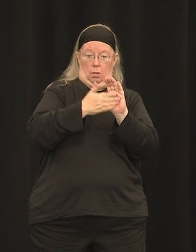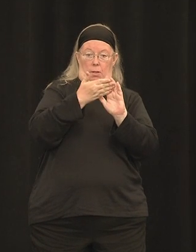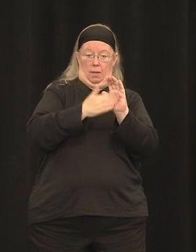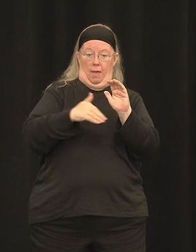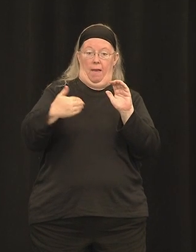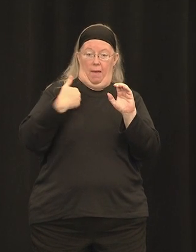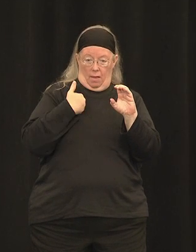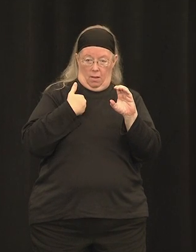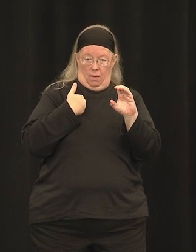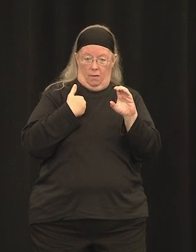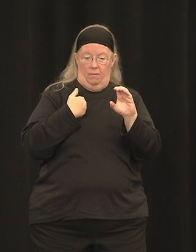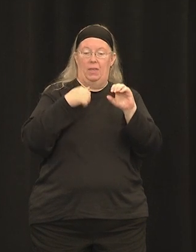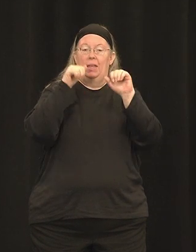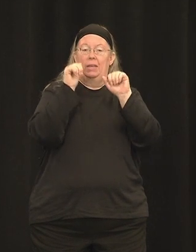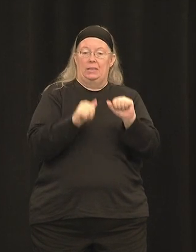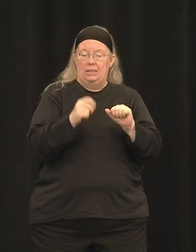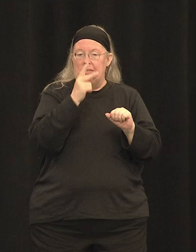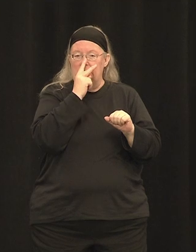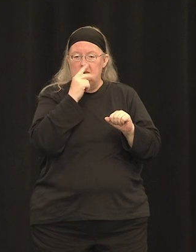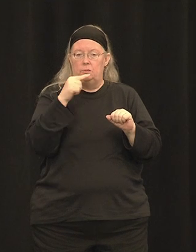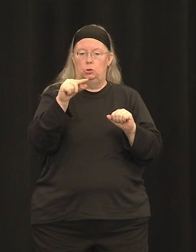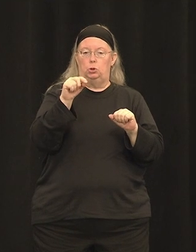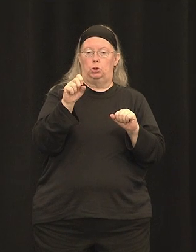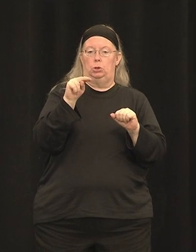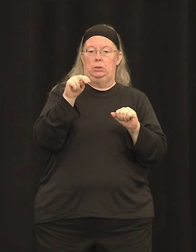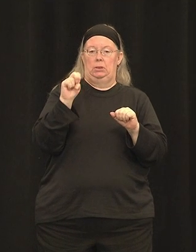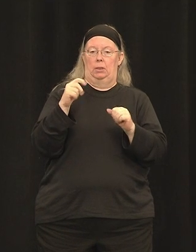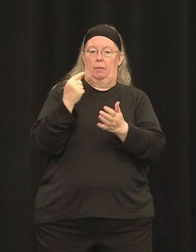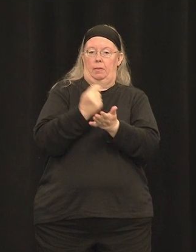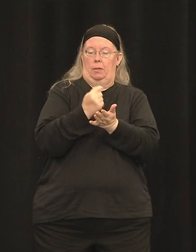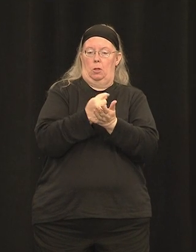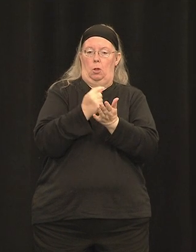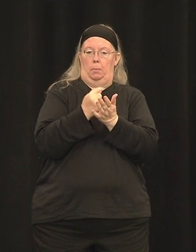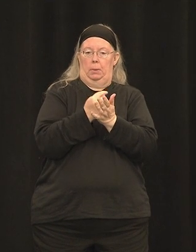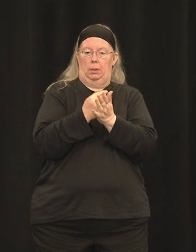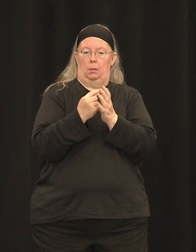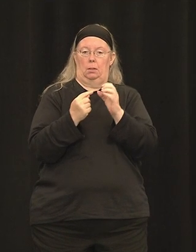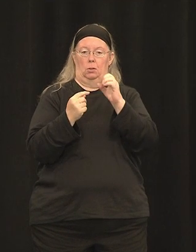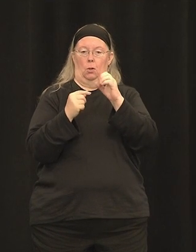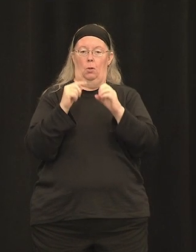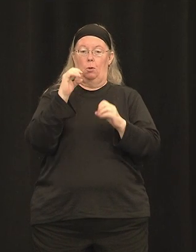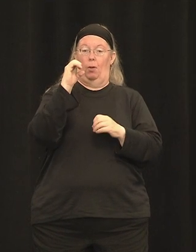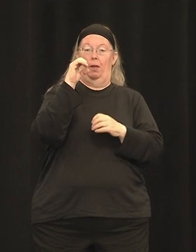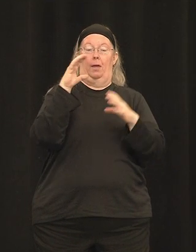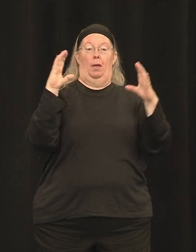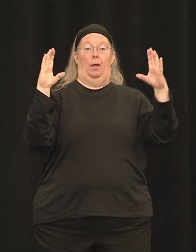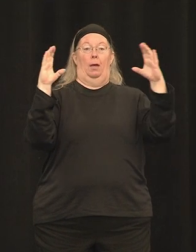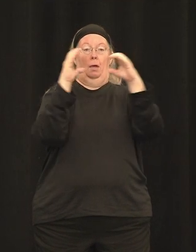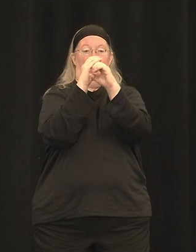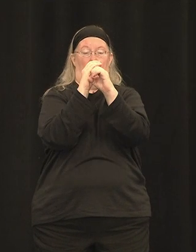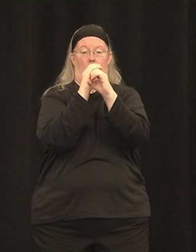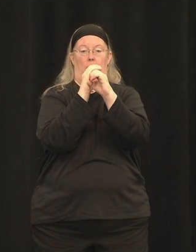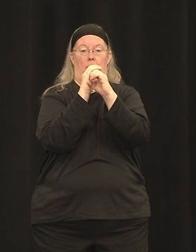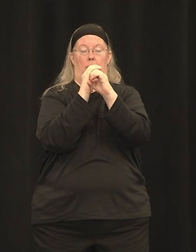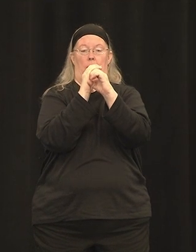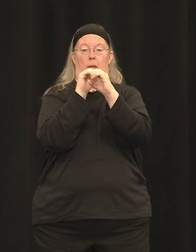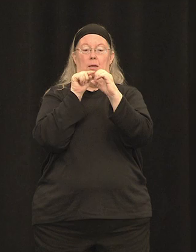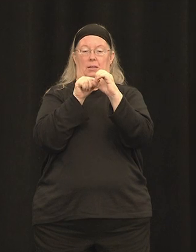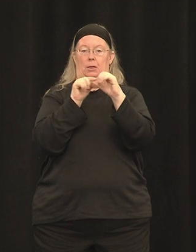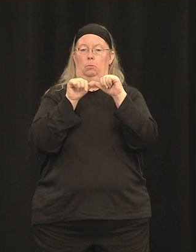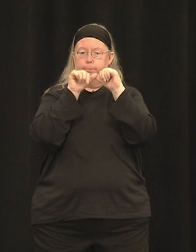USH1B, because of the maintenance of that central island of photoreceptors, that these patients are good candidates for gene therapy.